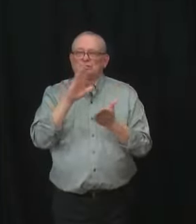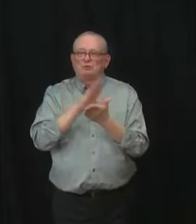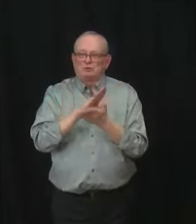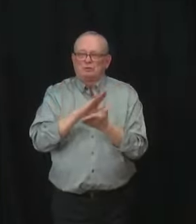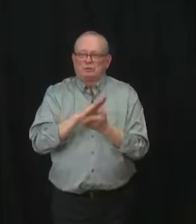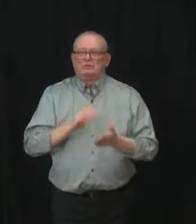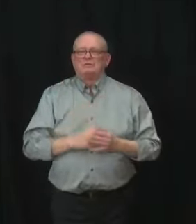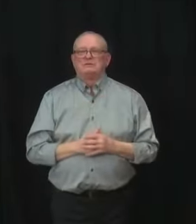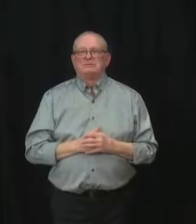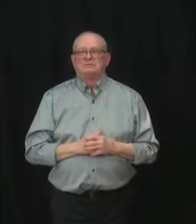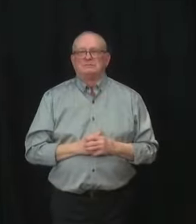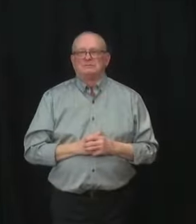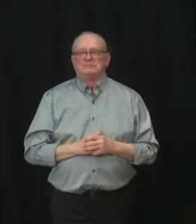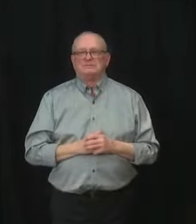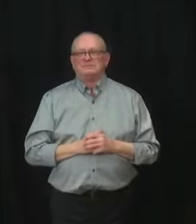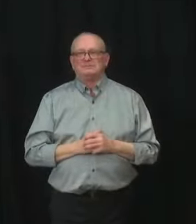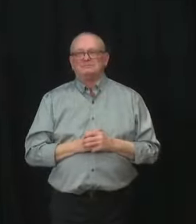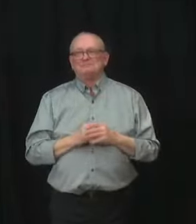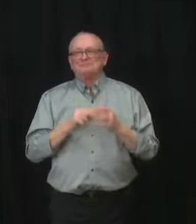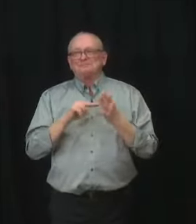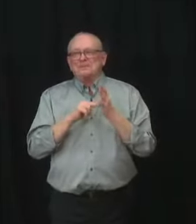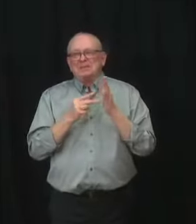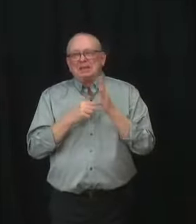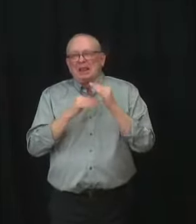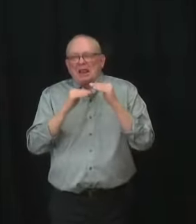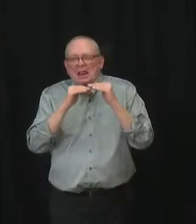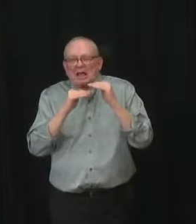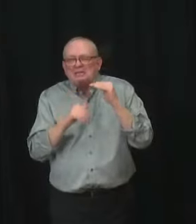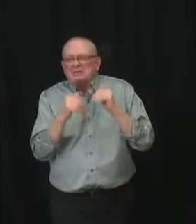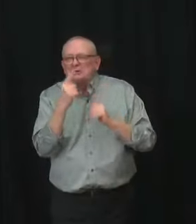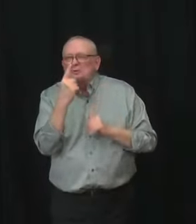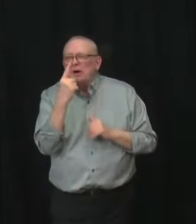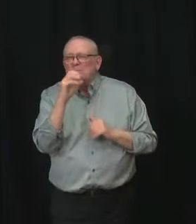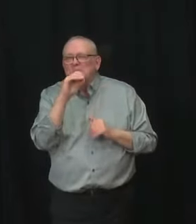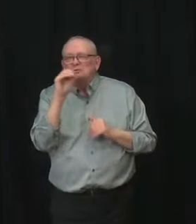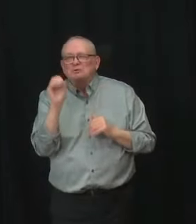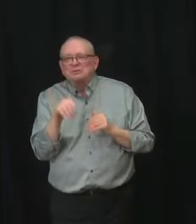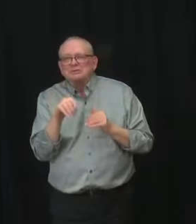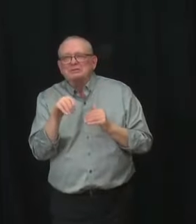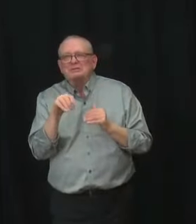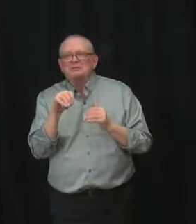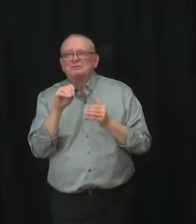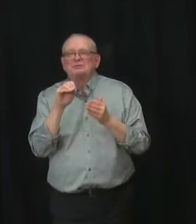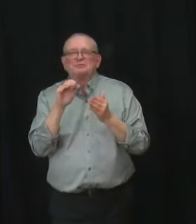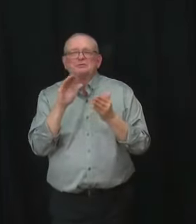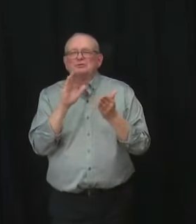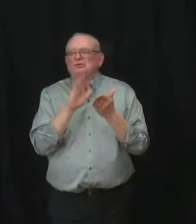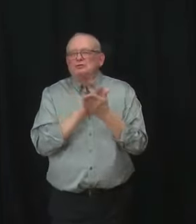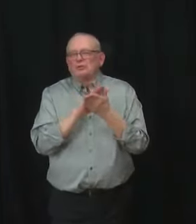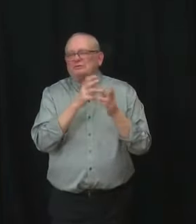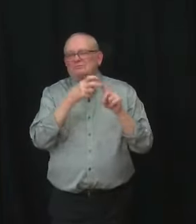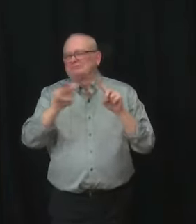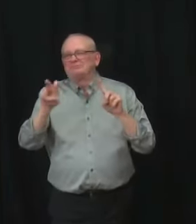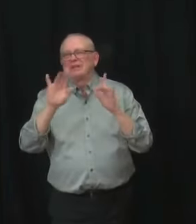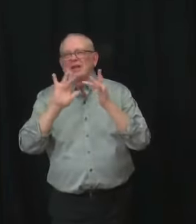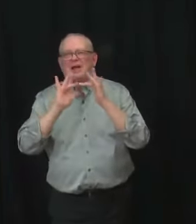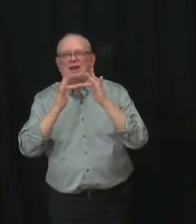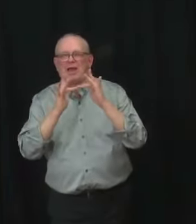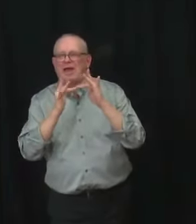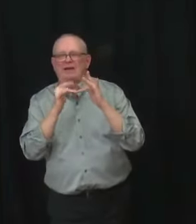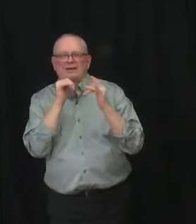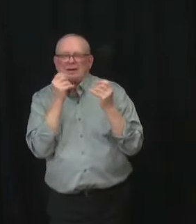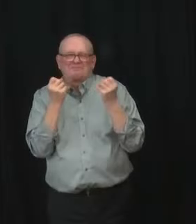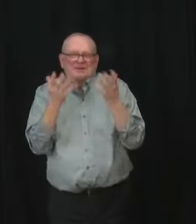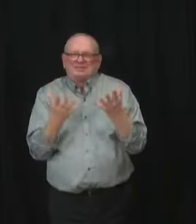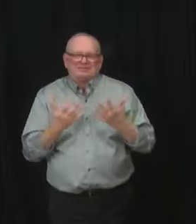This means that less than one percent of schools are on temporary at-home learning. All requests from schools to shift to